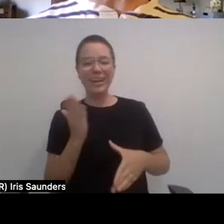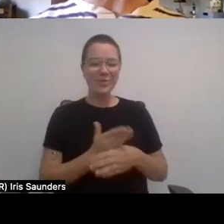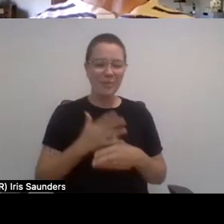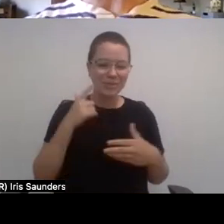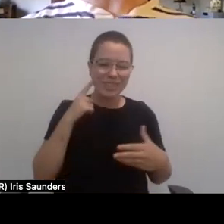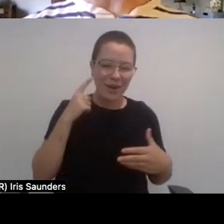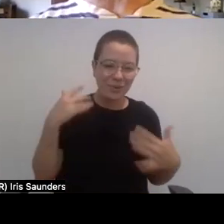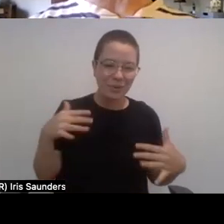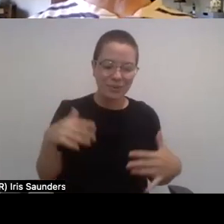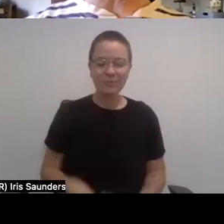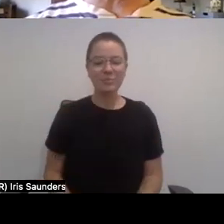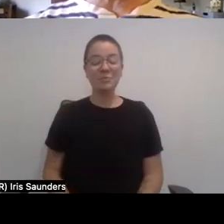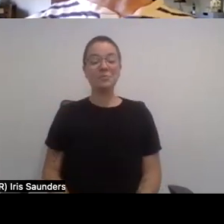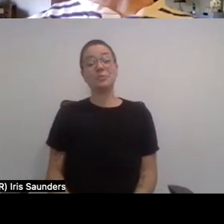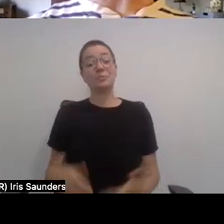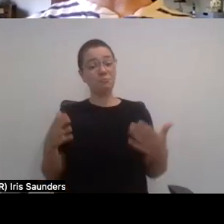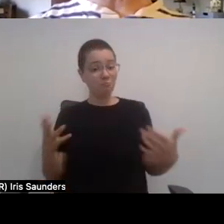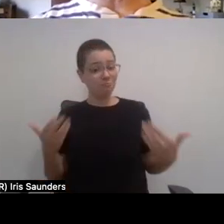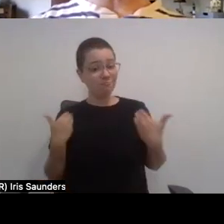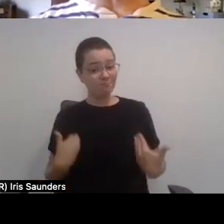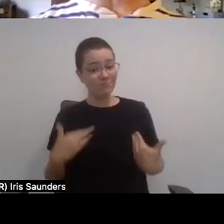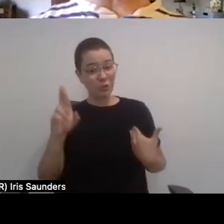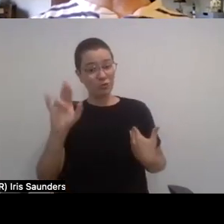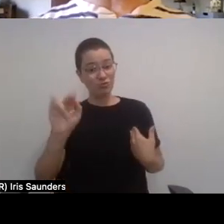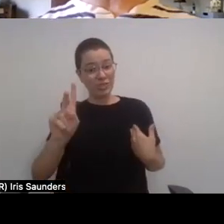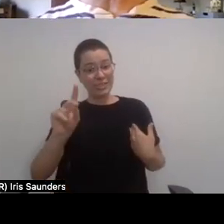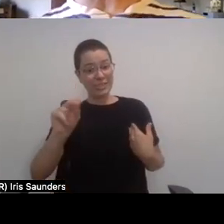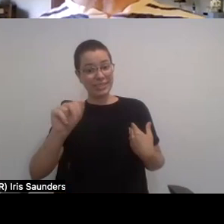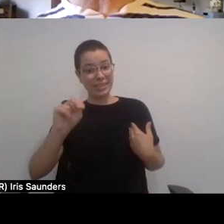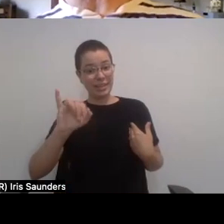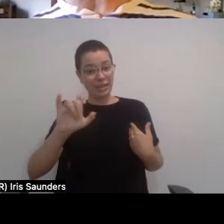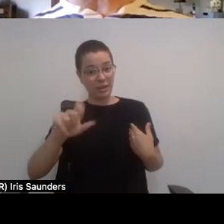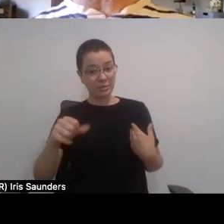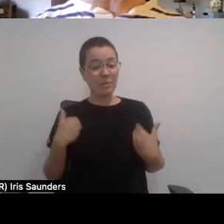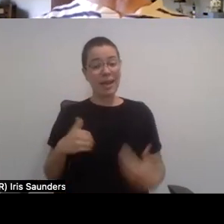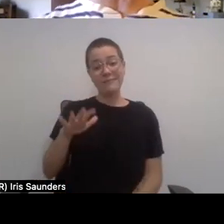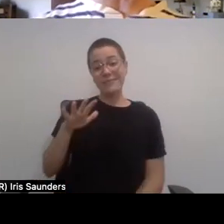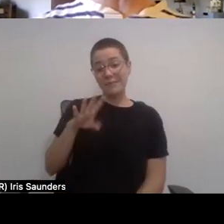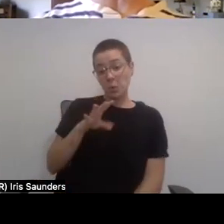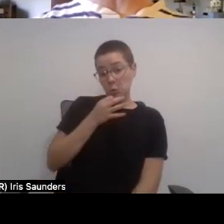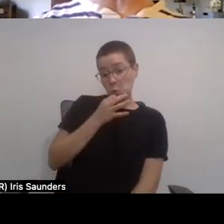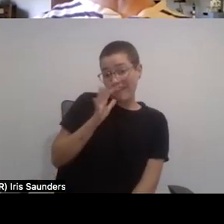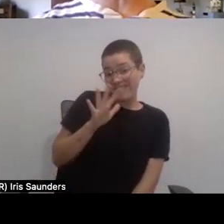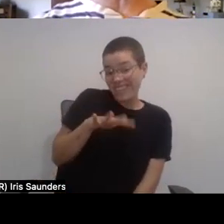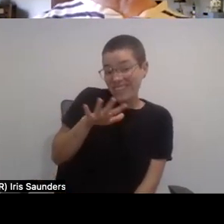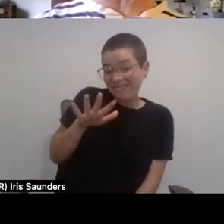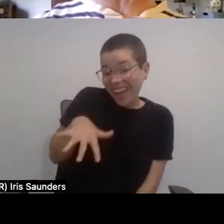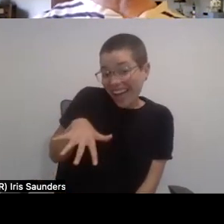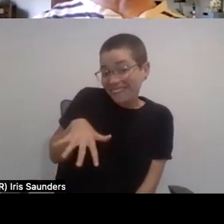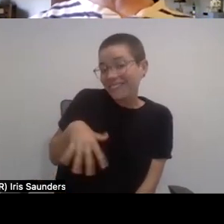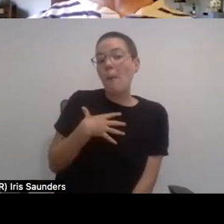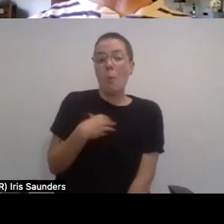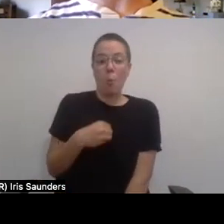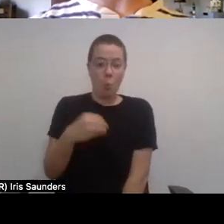So my name is Rick Daniels. I'm a 54, soon to be 55-year-old Caucasian